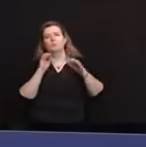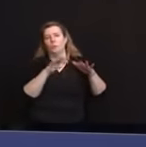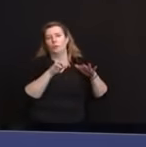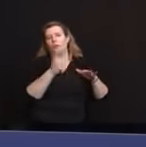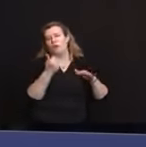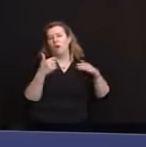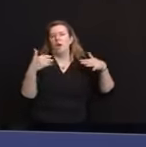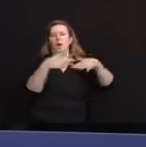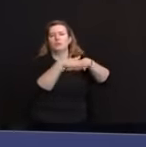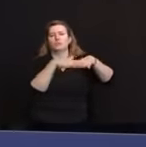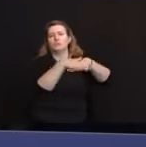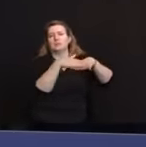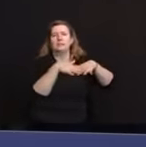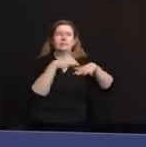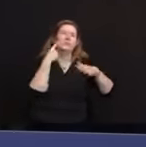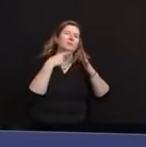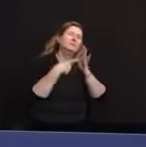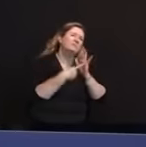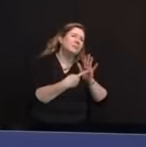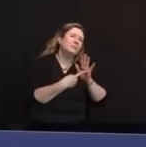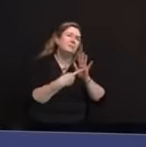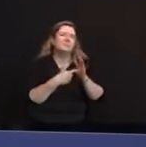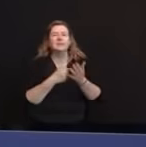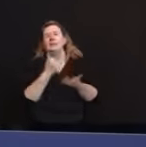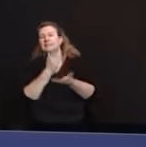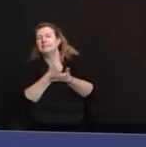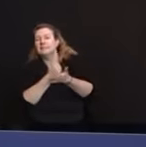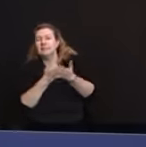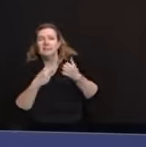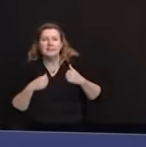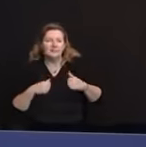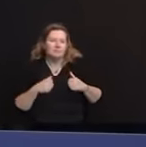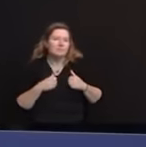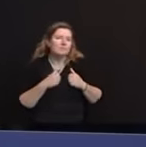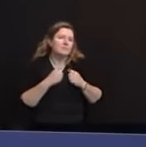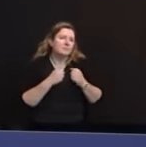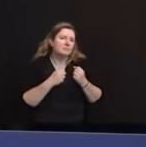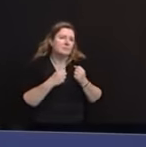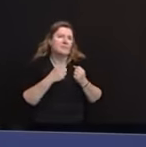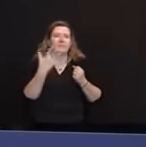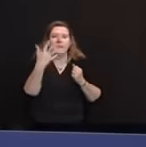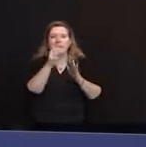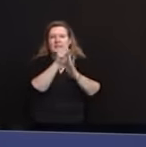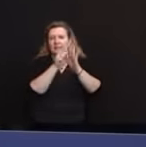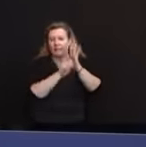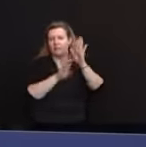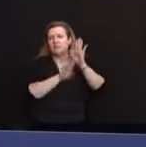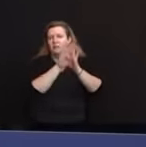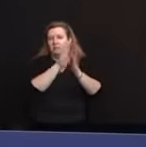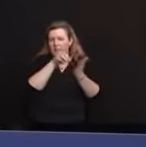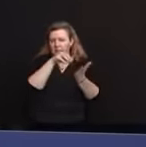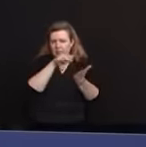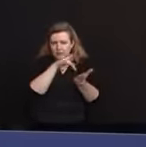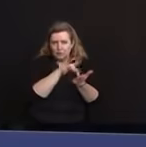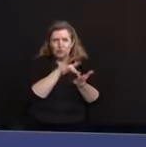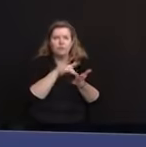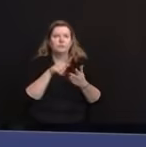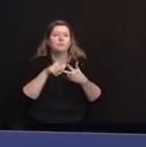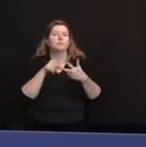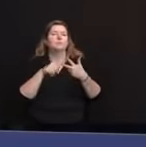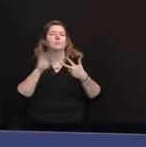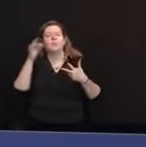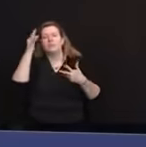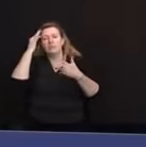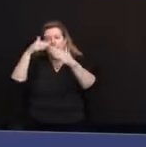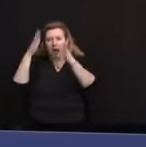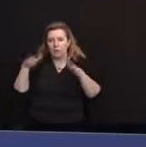including assisted living facilities, the five state developmental centers, federal housing for seniors and